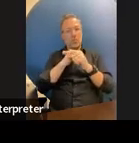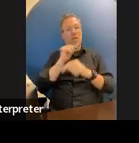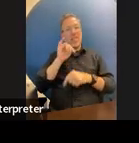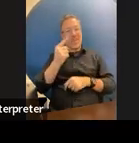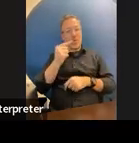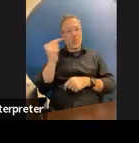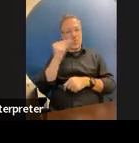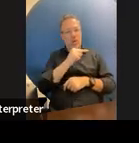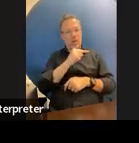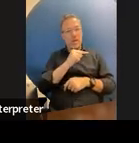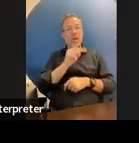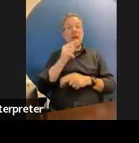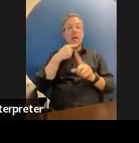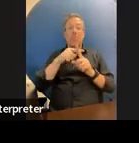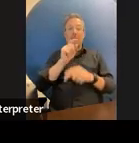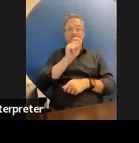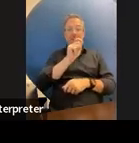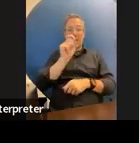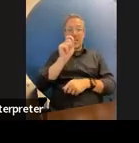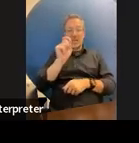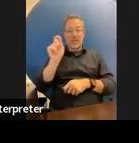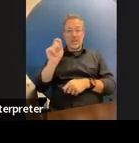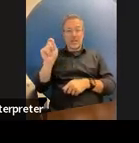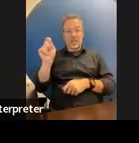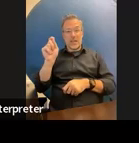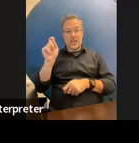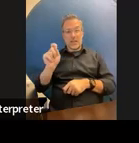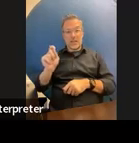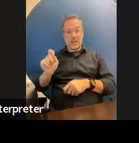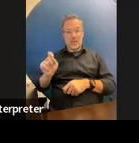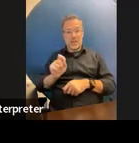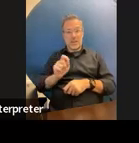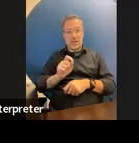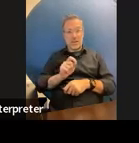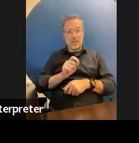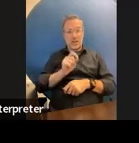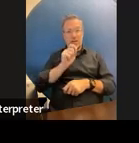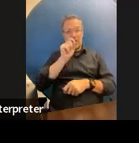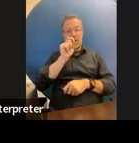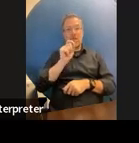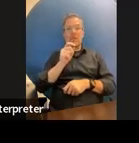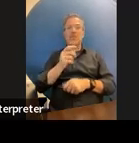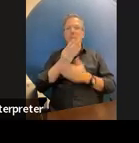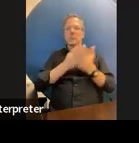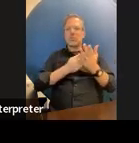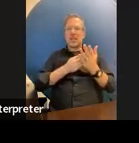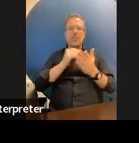dotted line because you can have tons of stuff in section six that are not tied to goals as you know